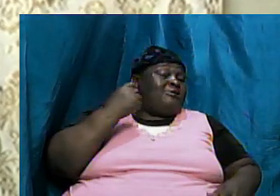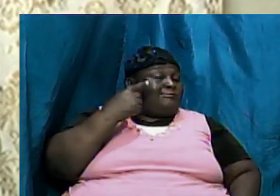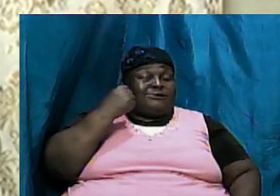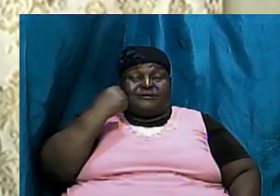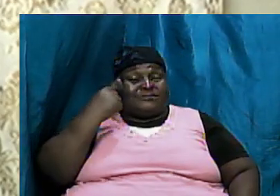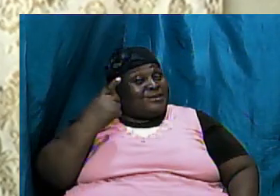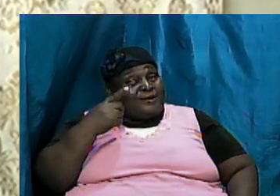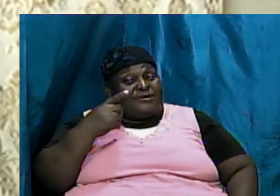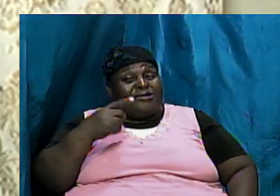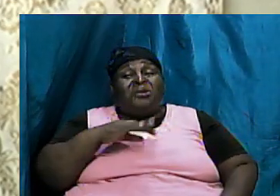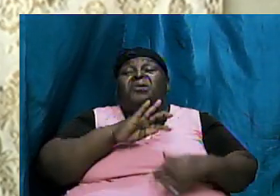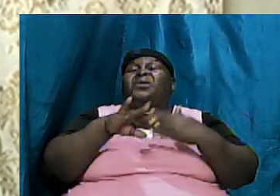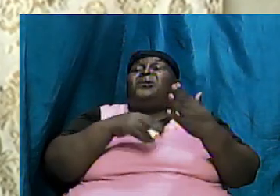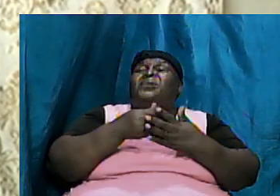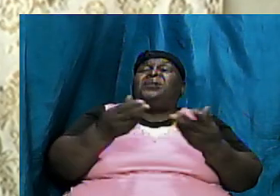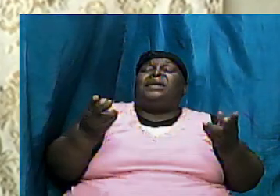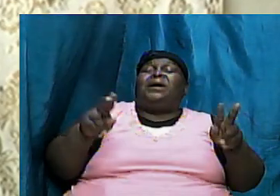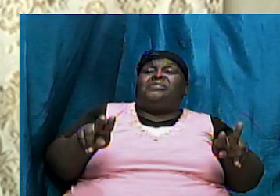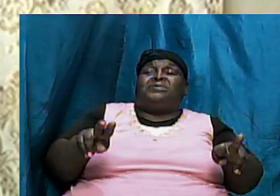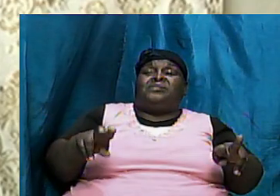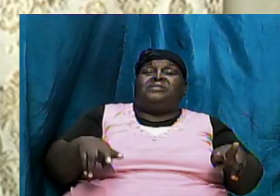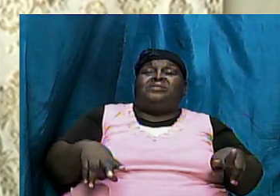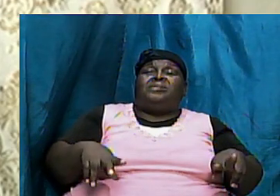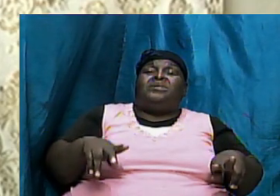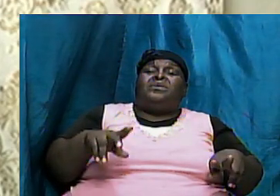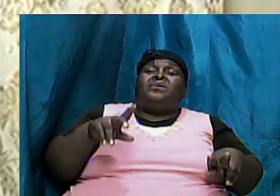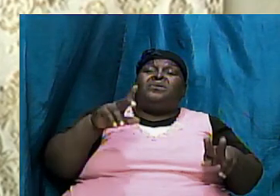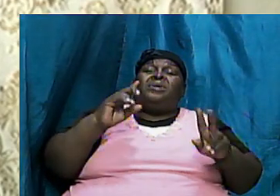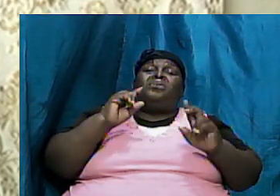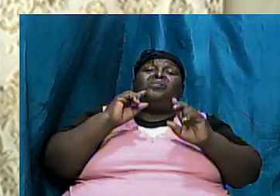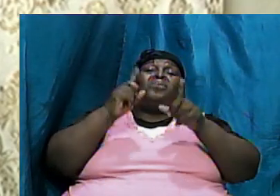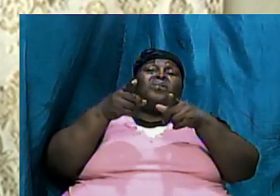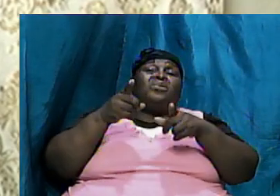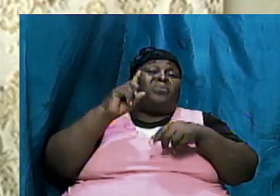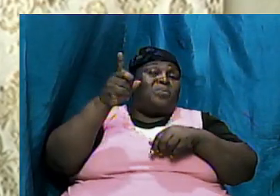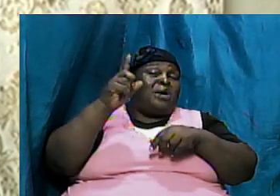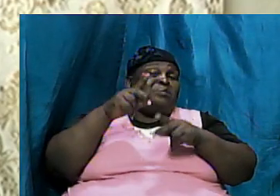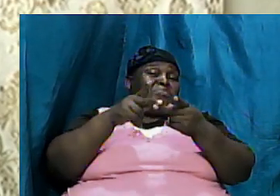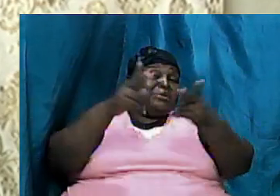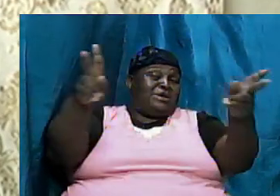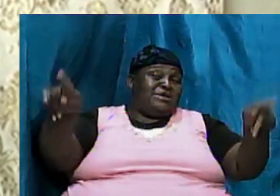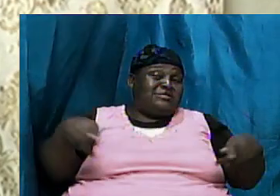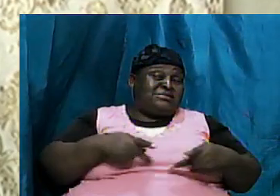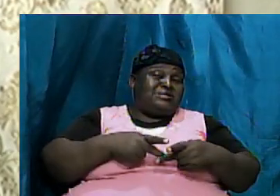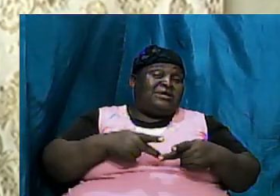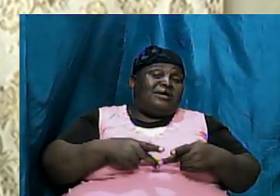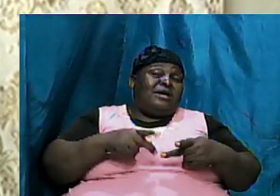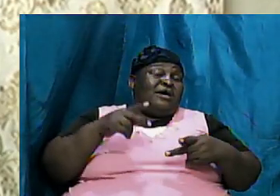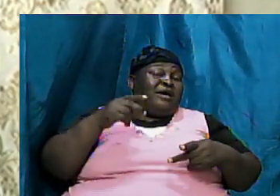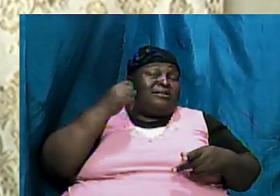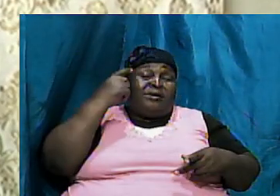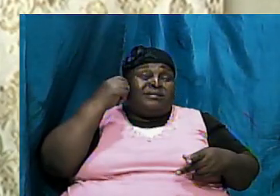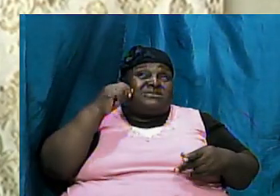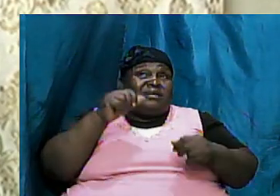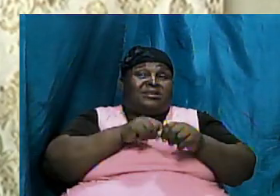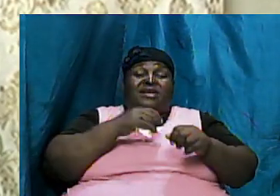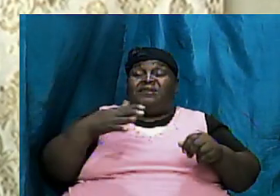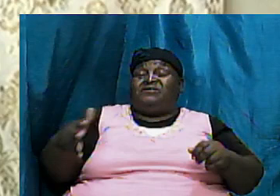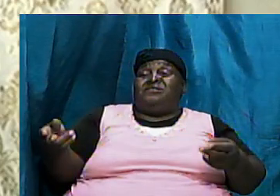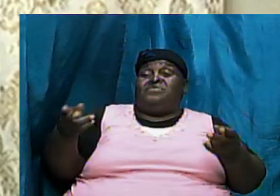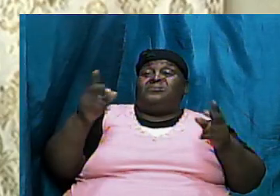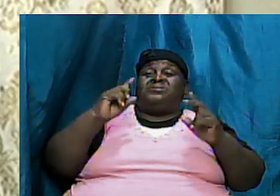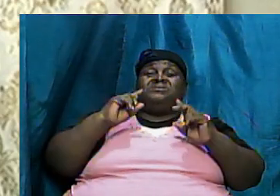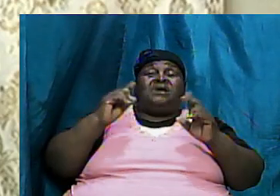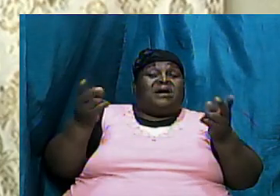all that was happening is that they were going to one particular place and to understand where everything was going and how things are will